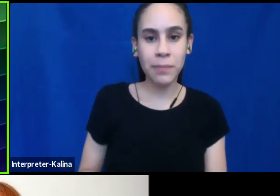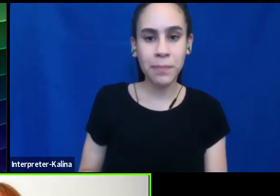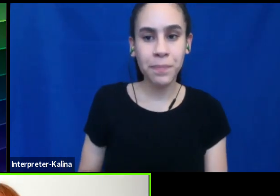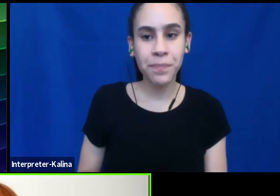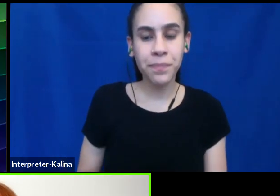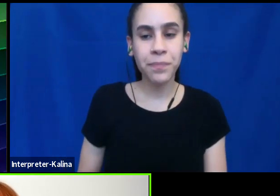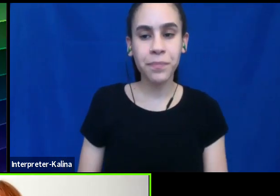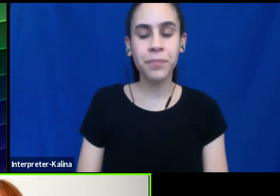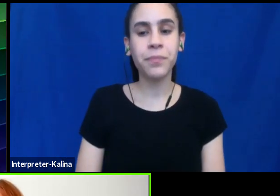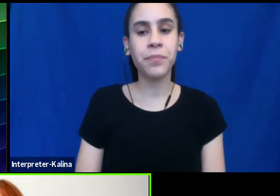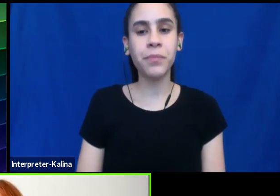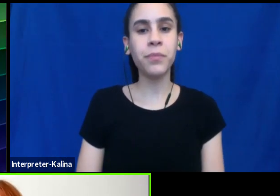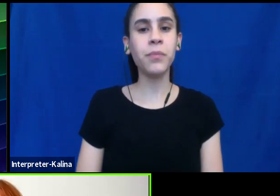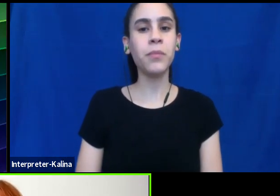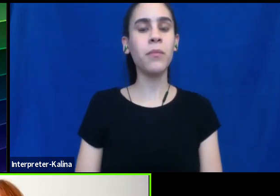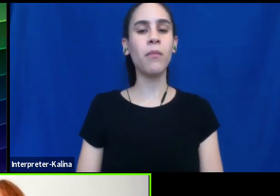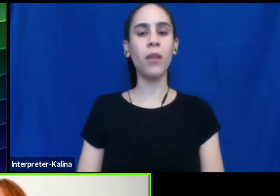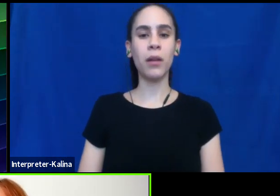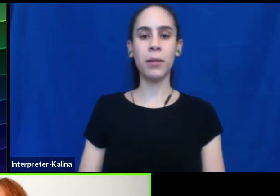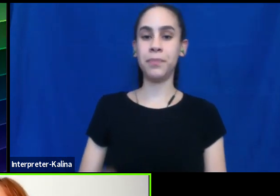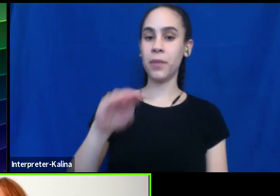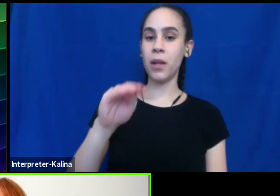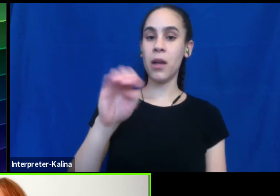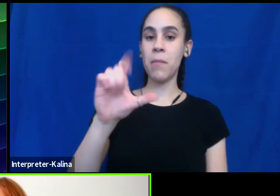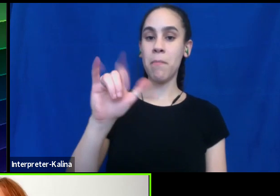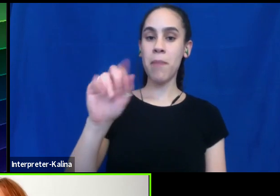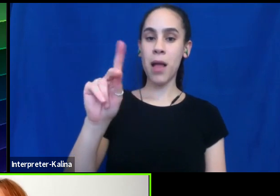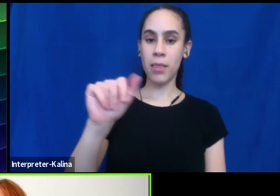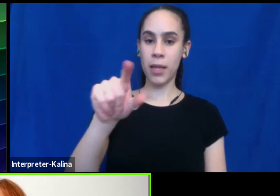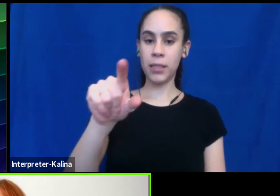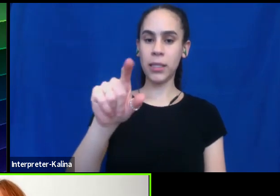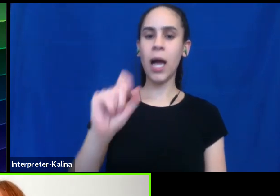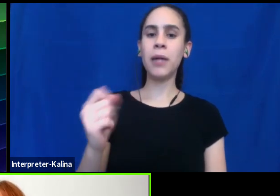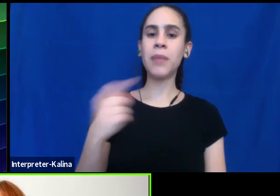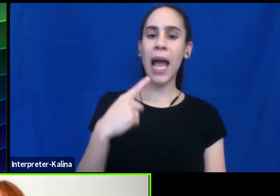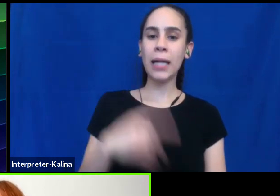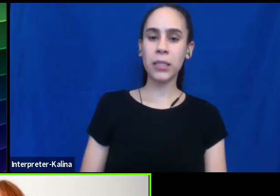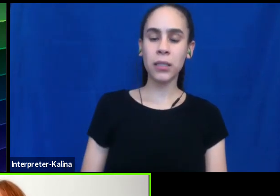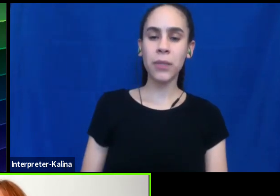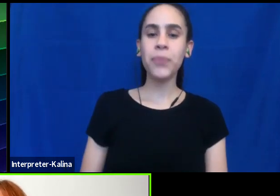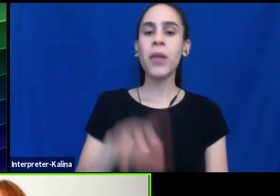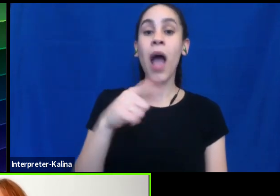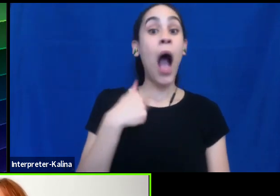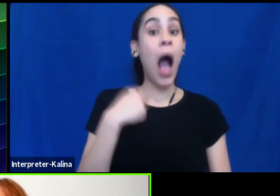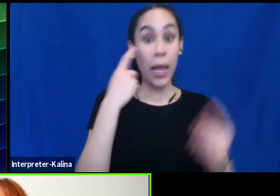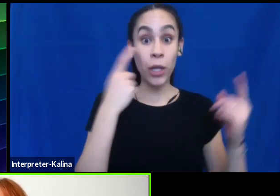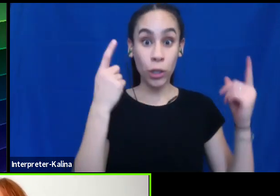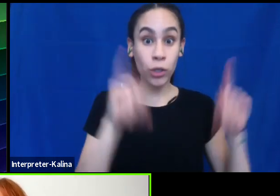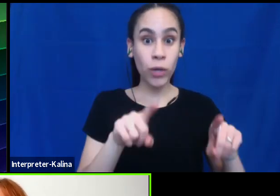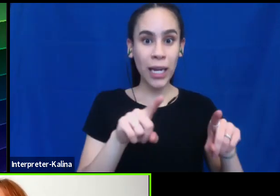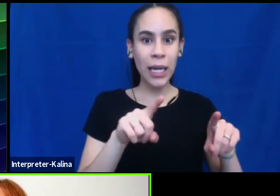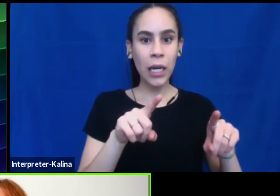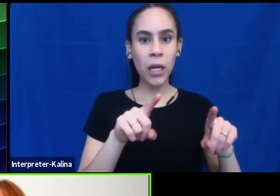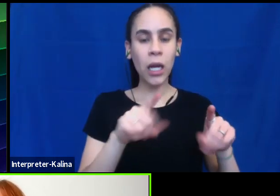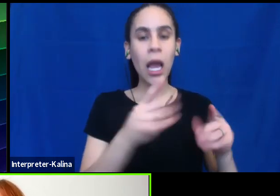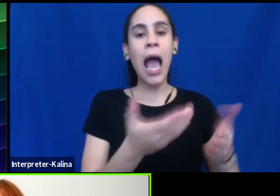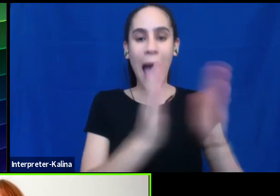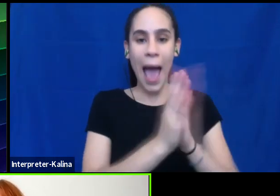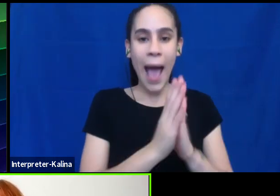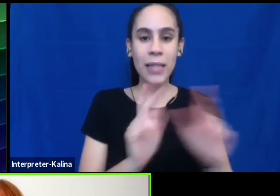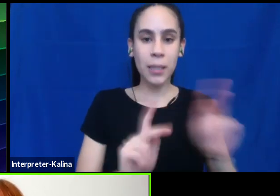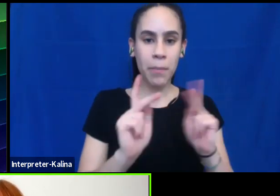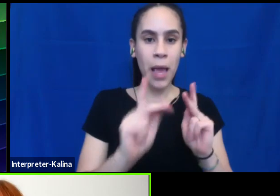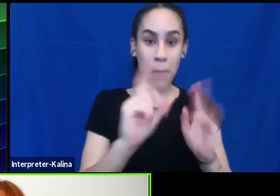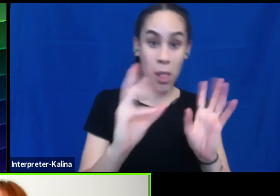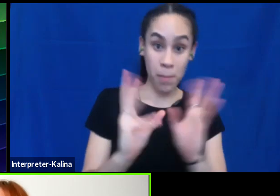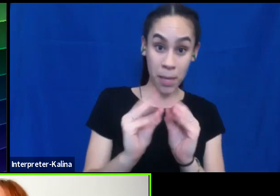Um, Melinda asks, uh, I agree with asking people at meetings, et cetera, if they want to